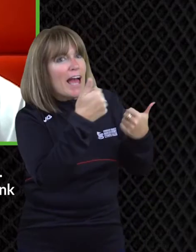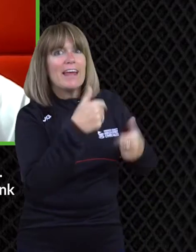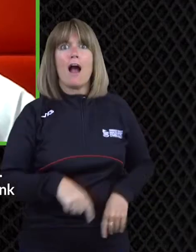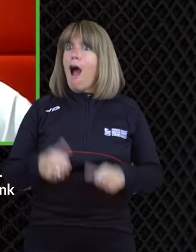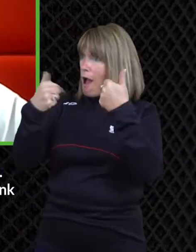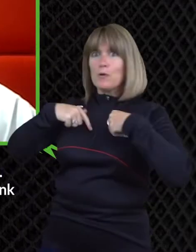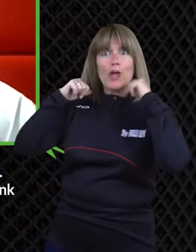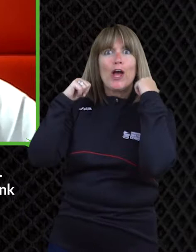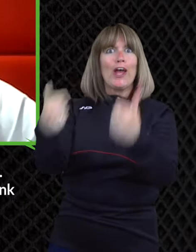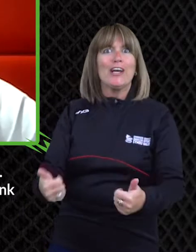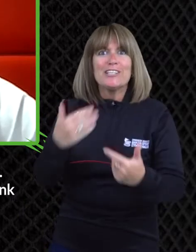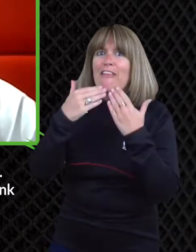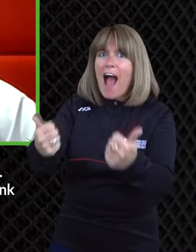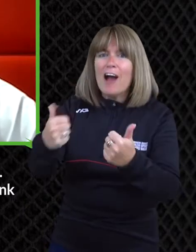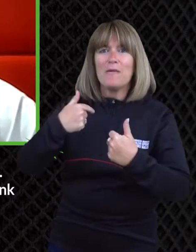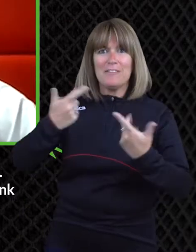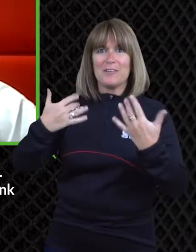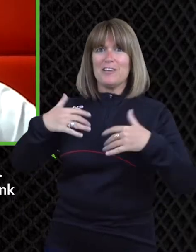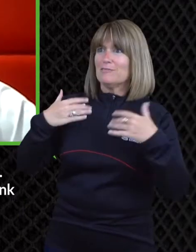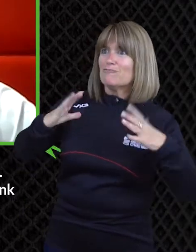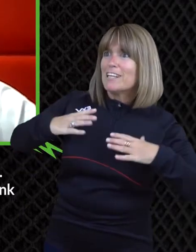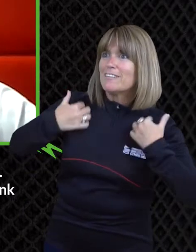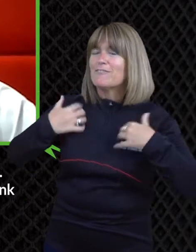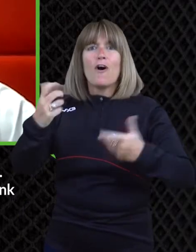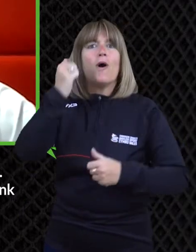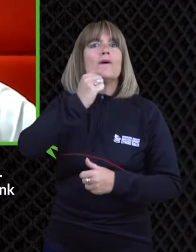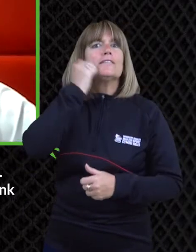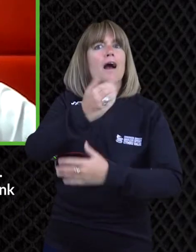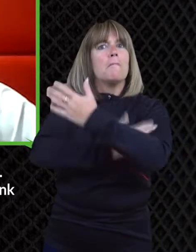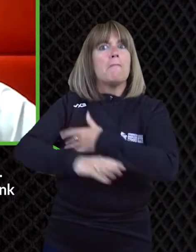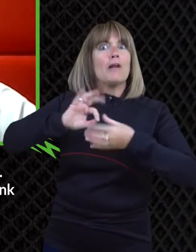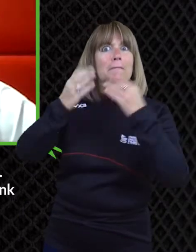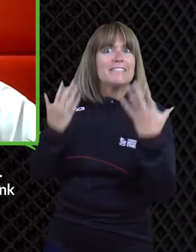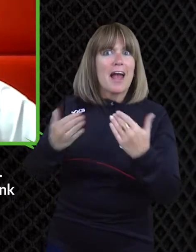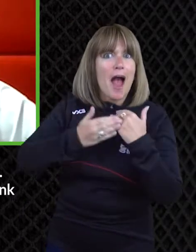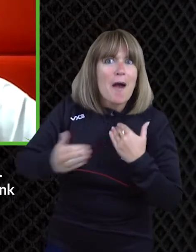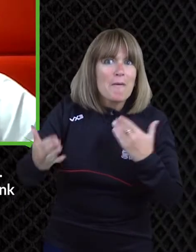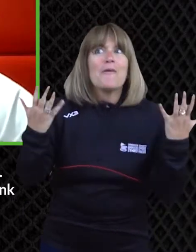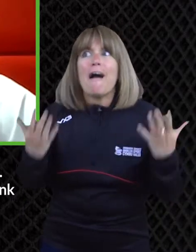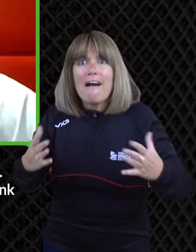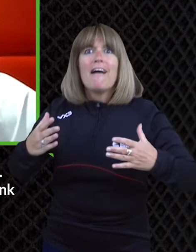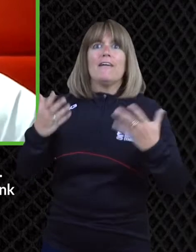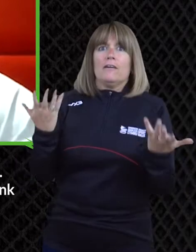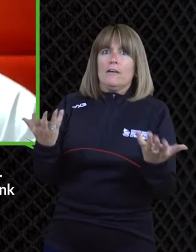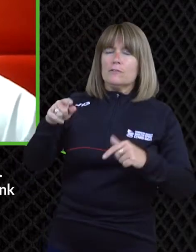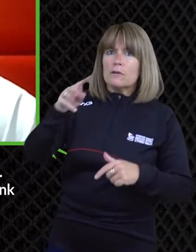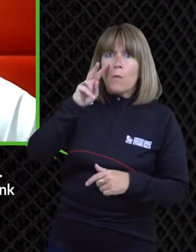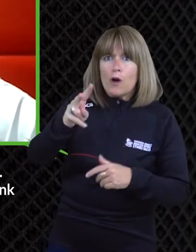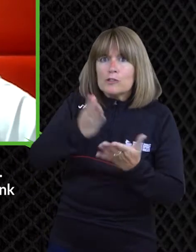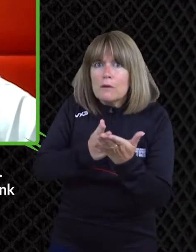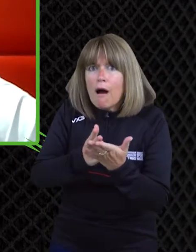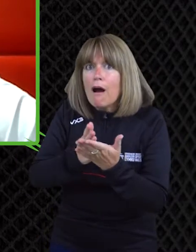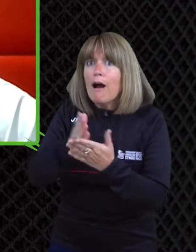from the other side of the world but uh yeah excited and thank you very much for inviting me i'm very privileged to be here